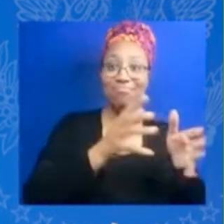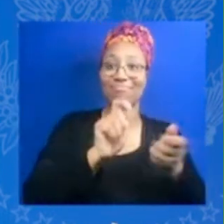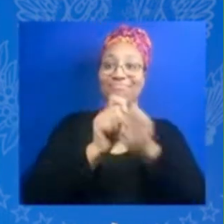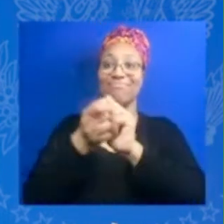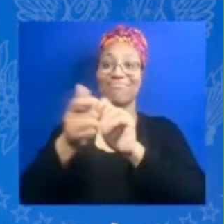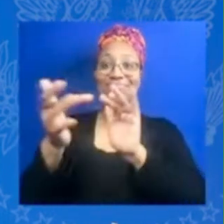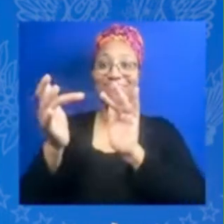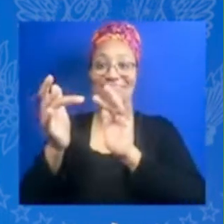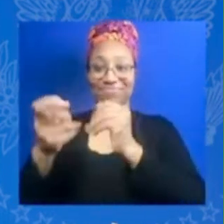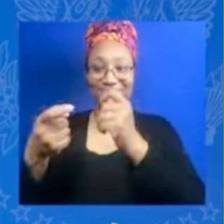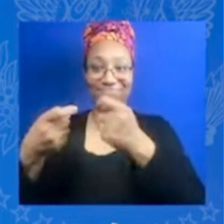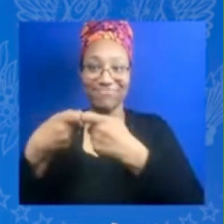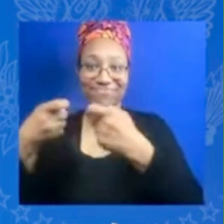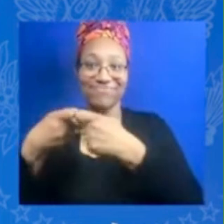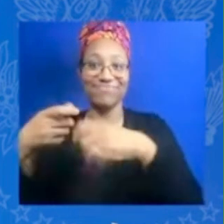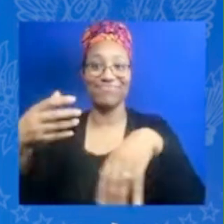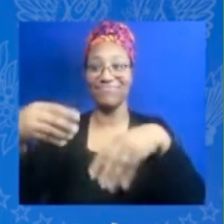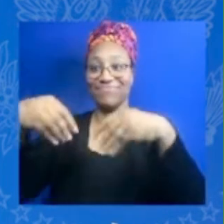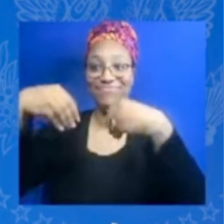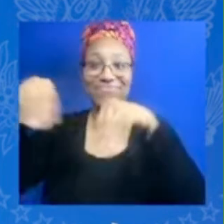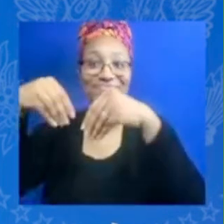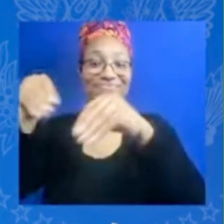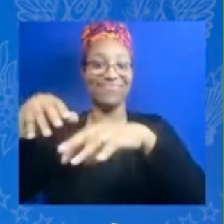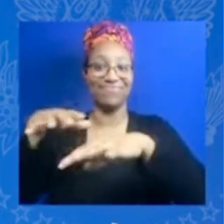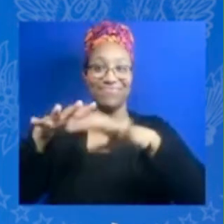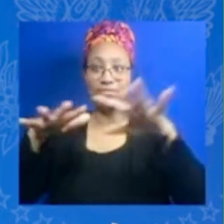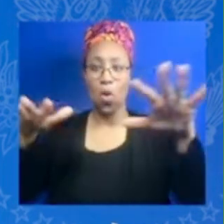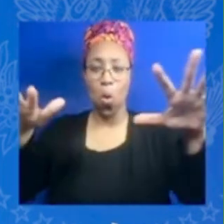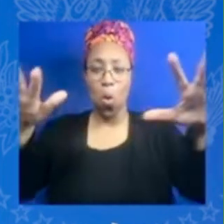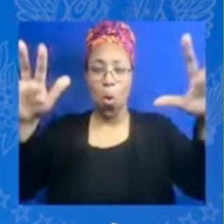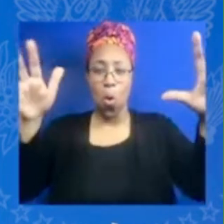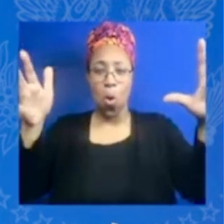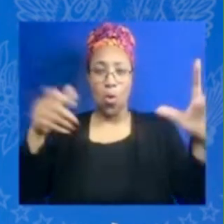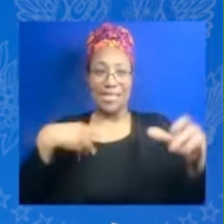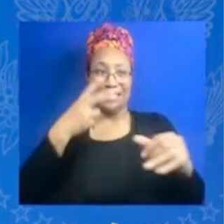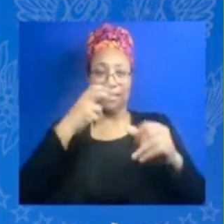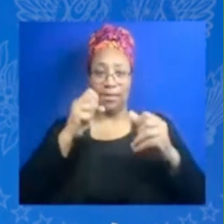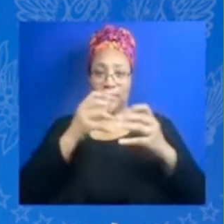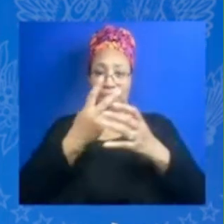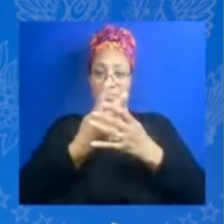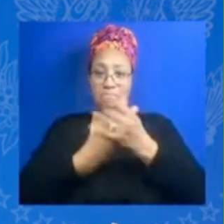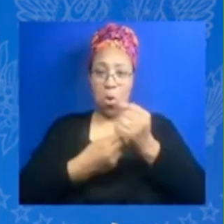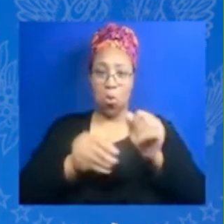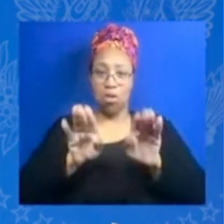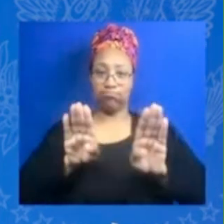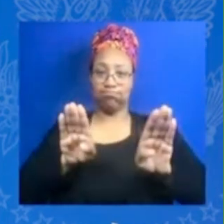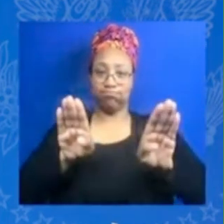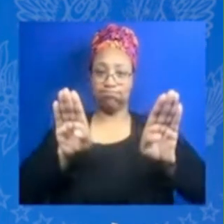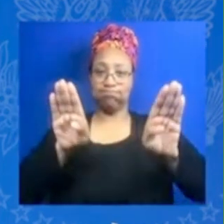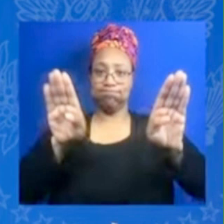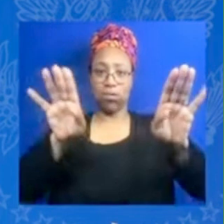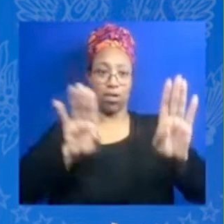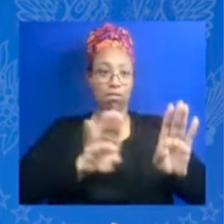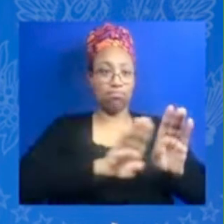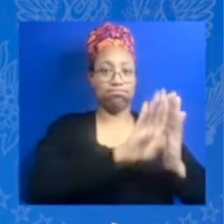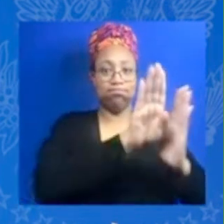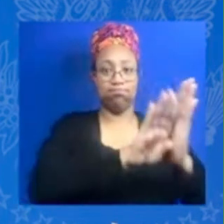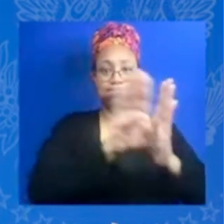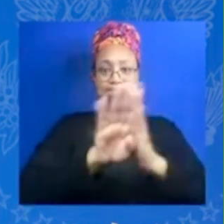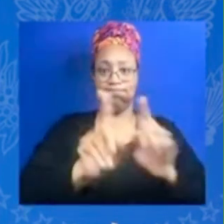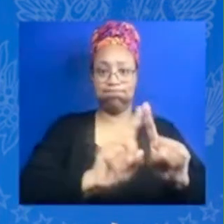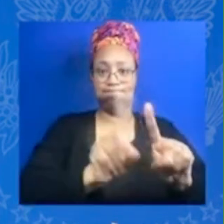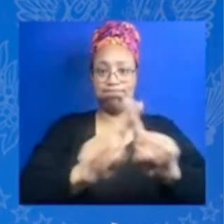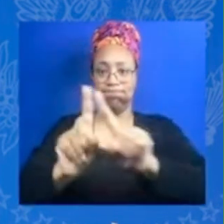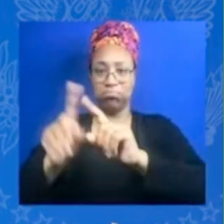and investment in America but I'm wondering you know as as we look towards pivoting and another lesson from the pandemic uh you know how do these kinds of